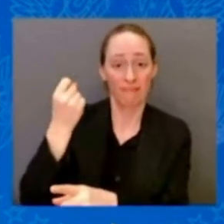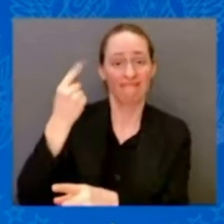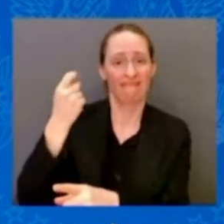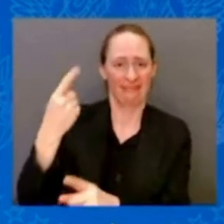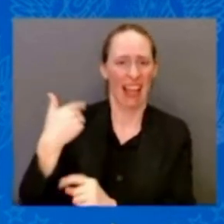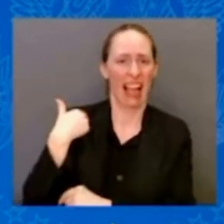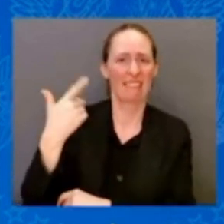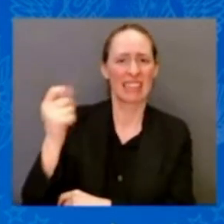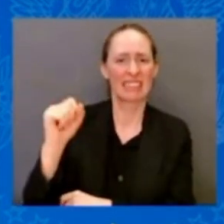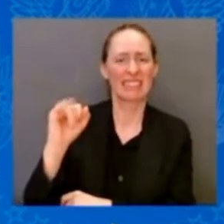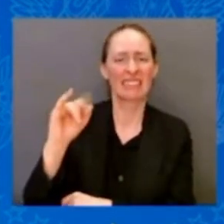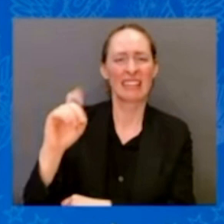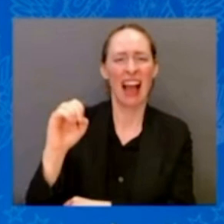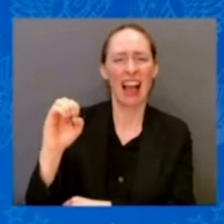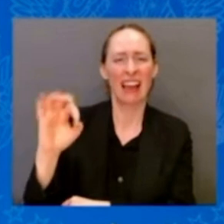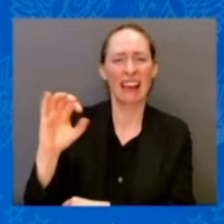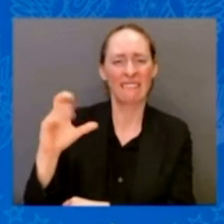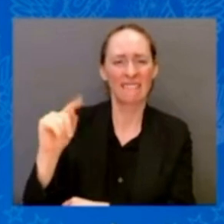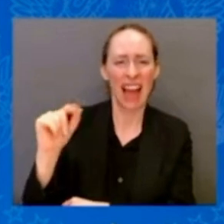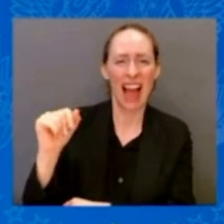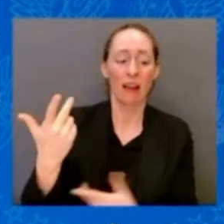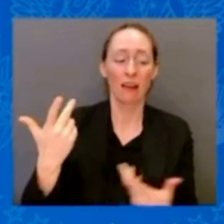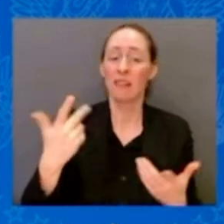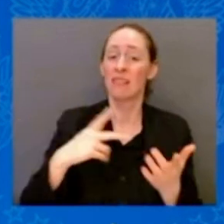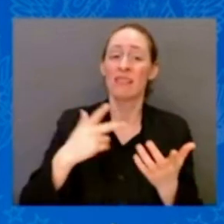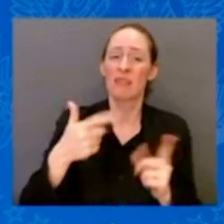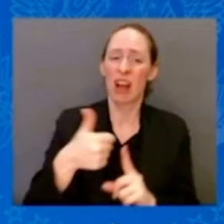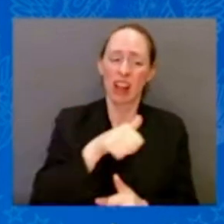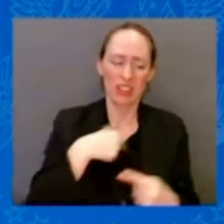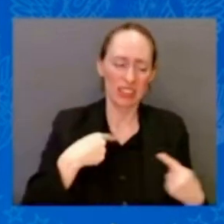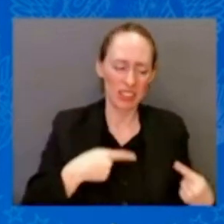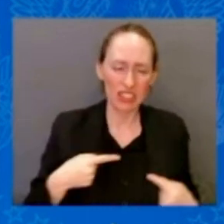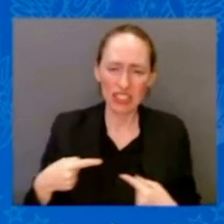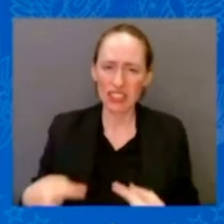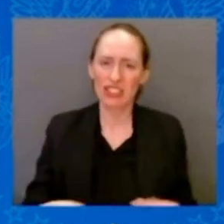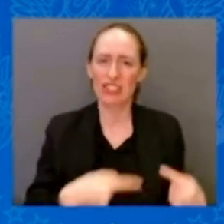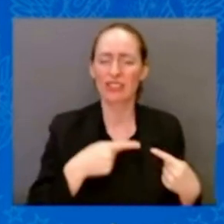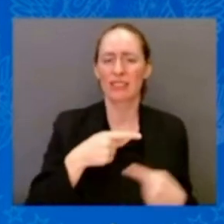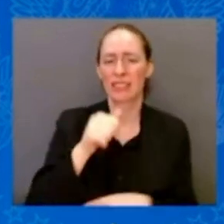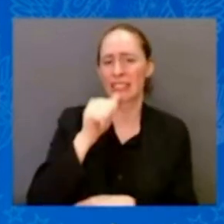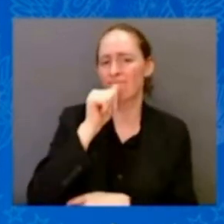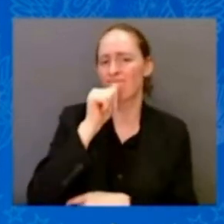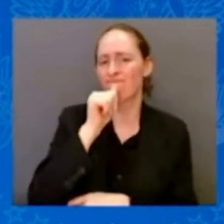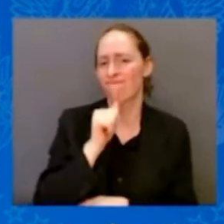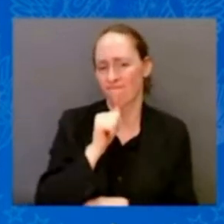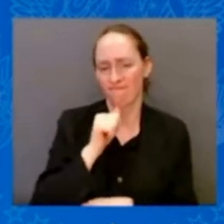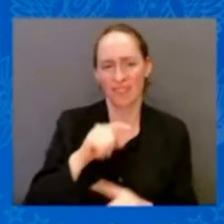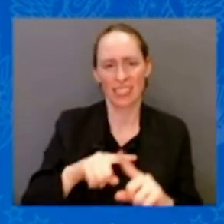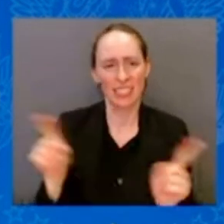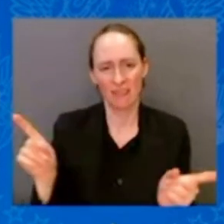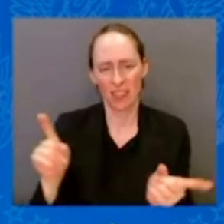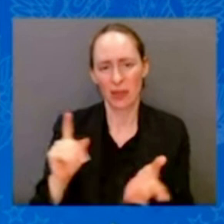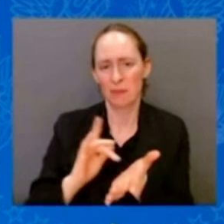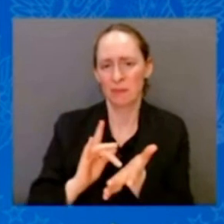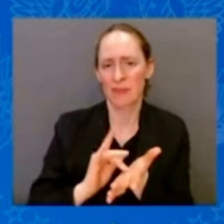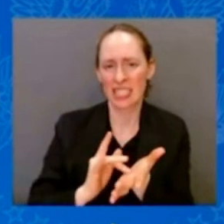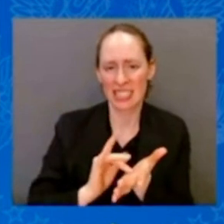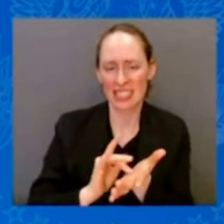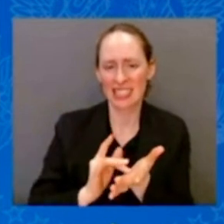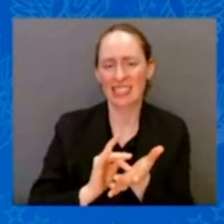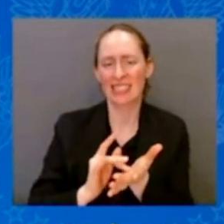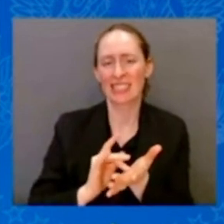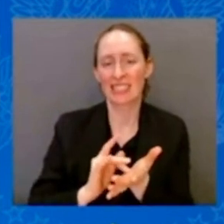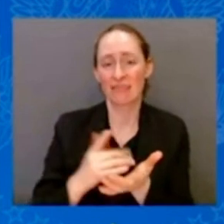We won't be taking this type of decision at this stage of our life. So,